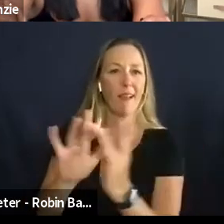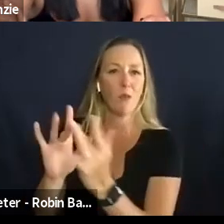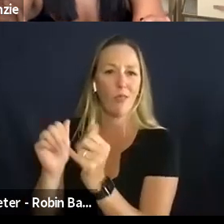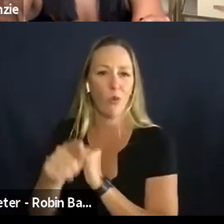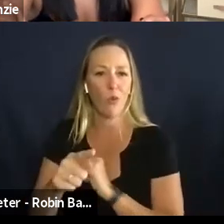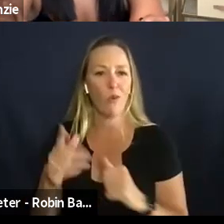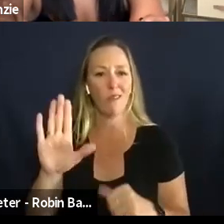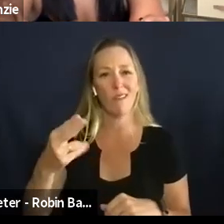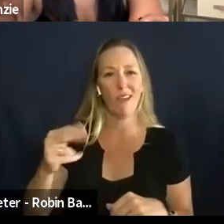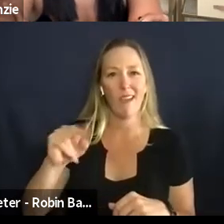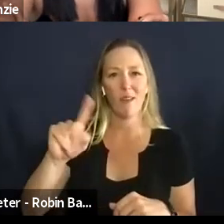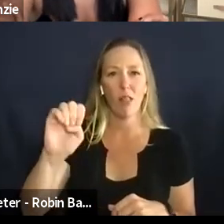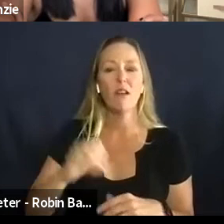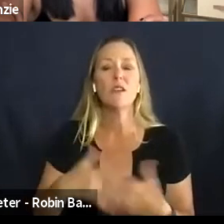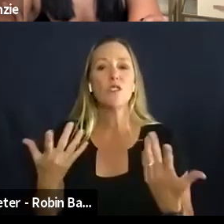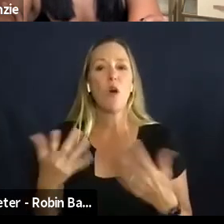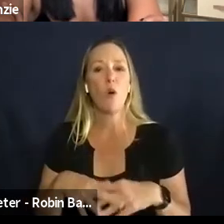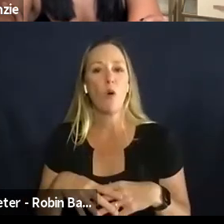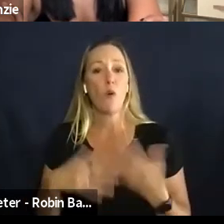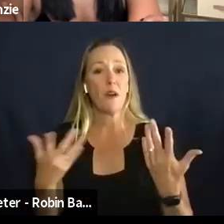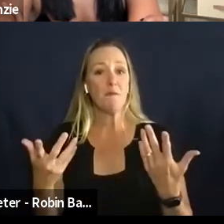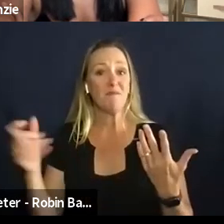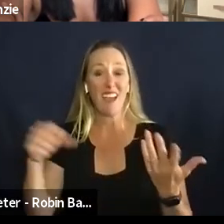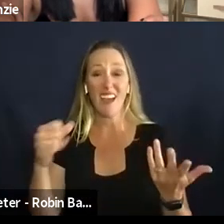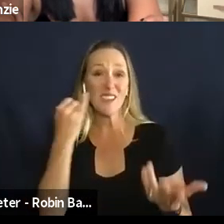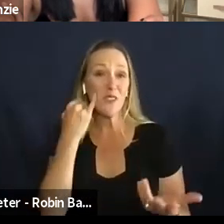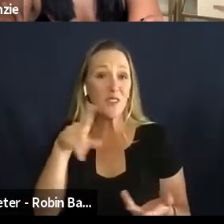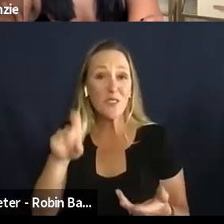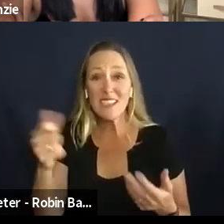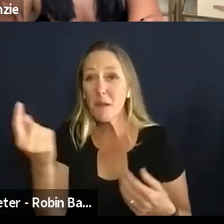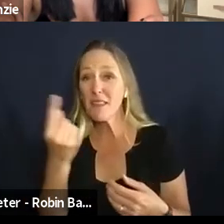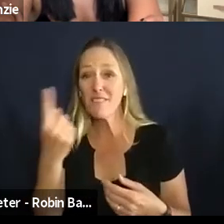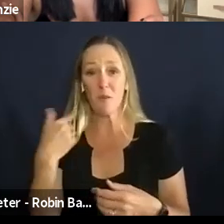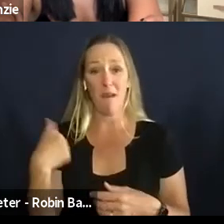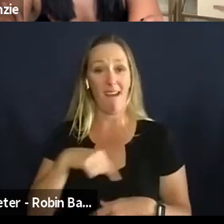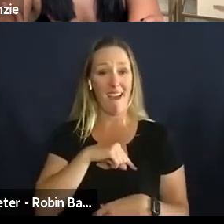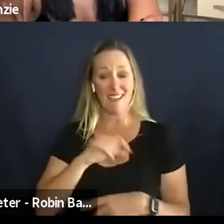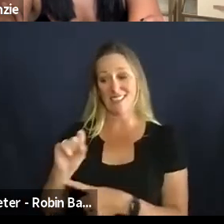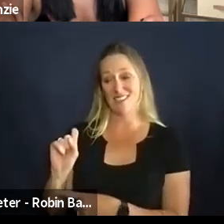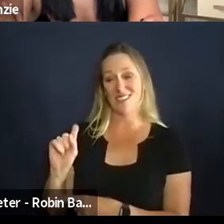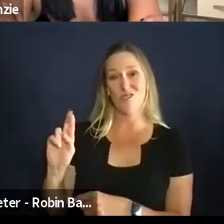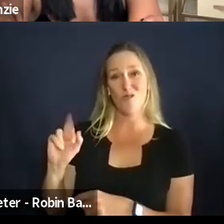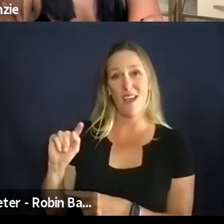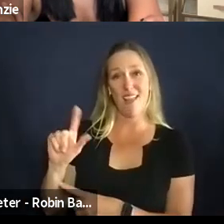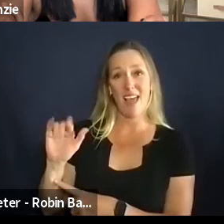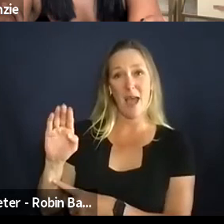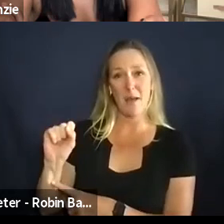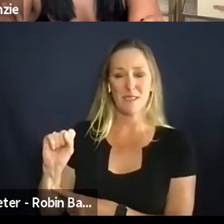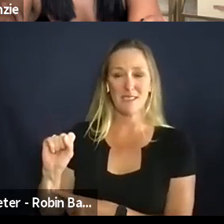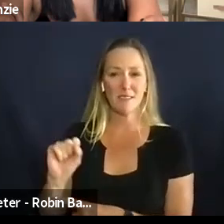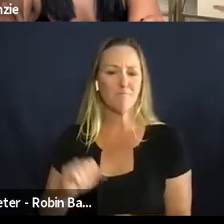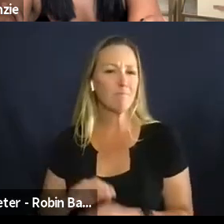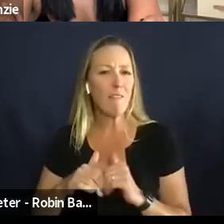you want them to and um yeah so if you need anything from our team strat labs you can always find us on on